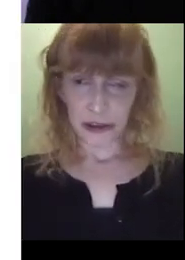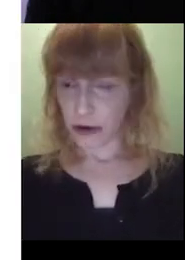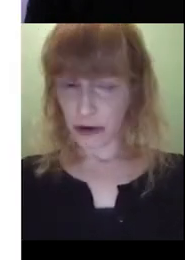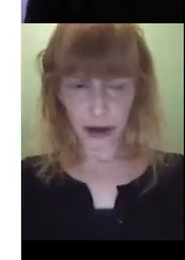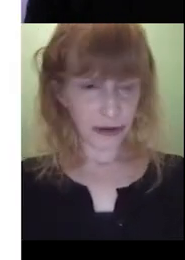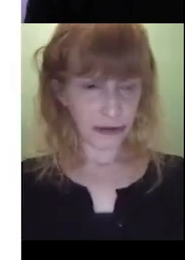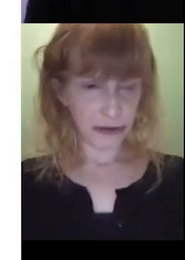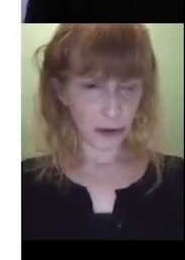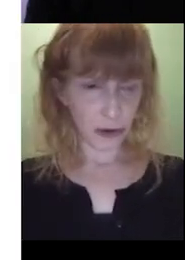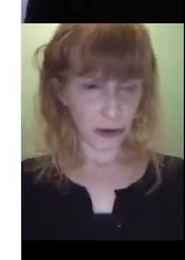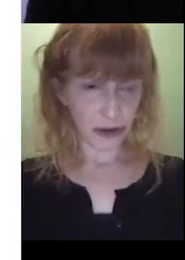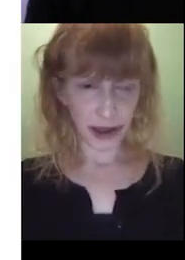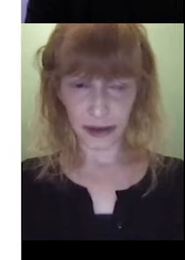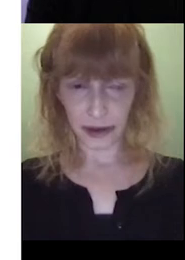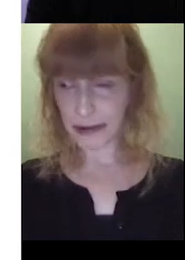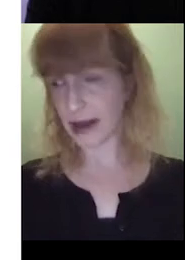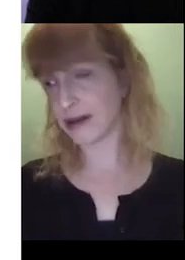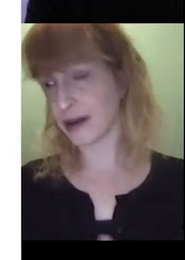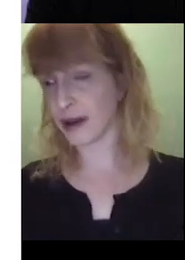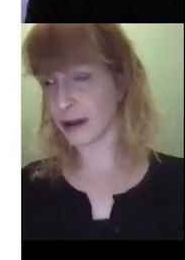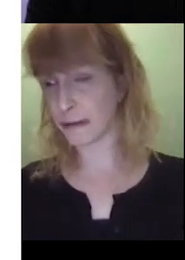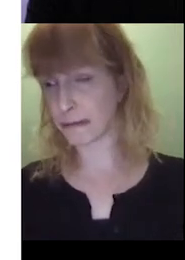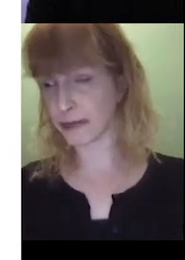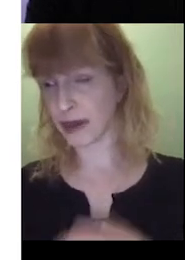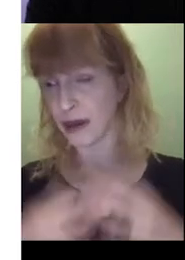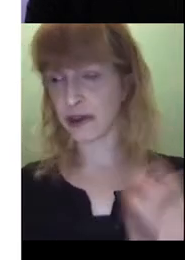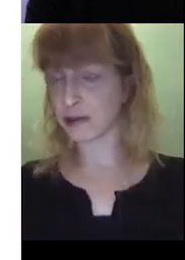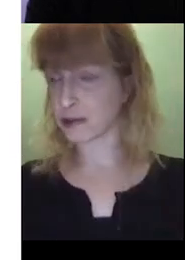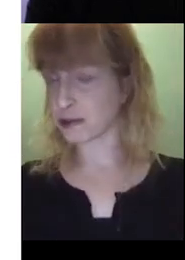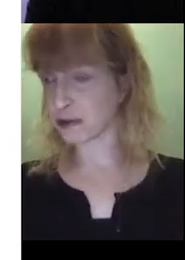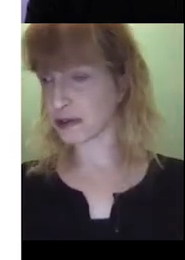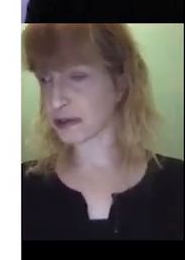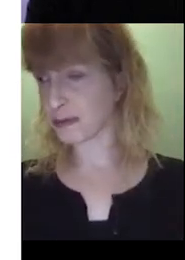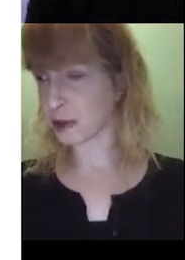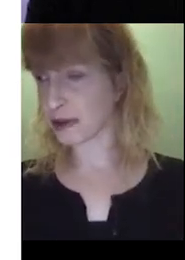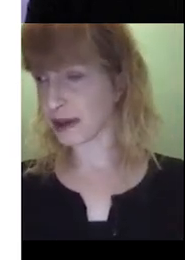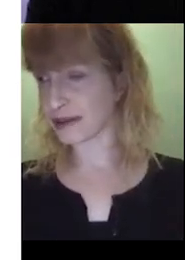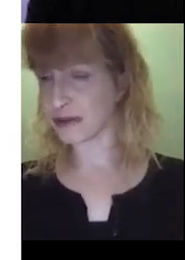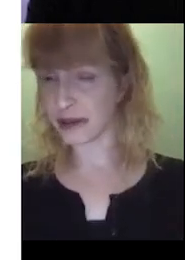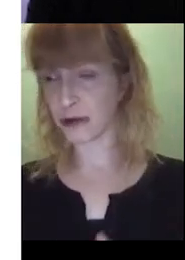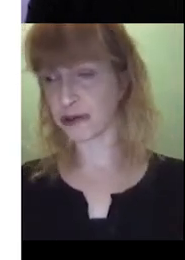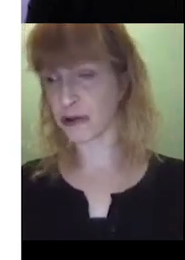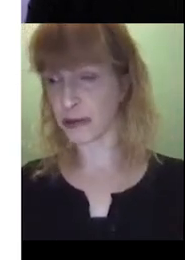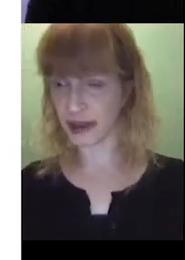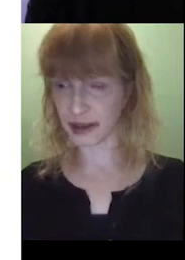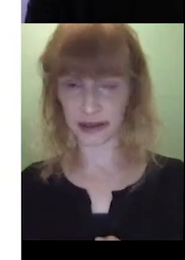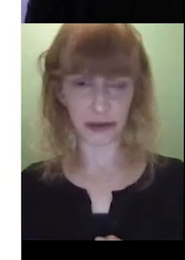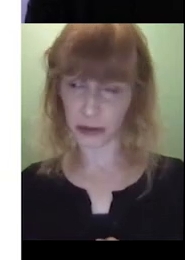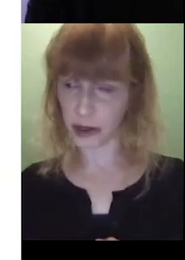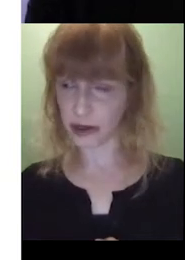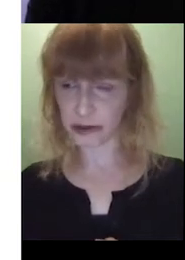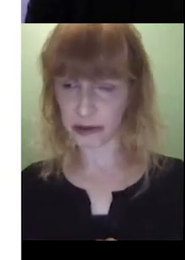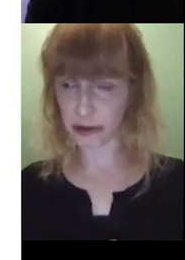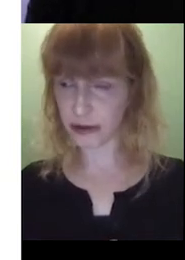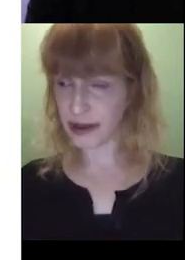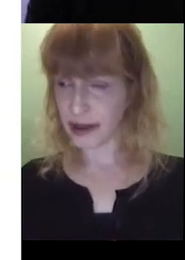So, for the cover, to introduce, you know, the activity or talk about the activity